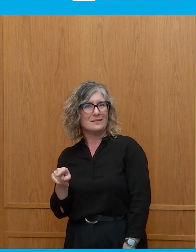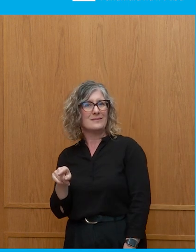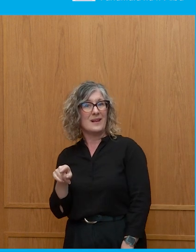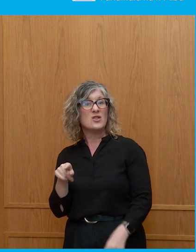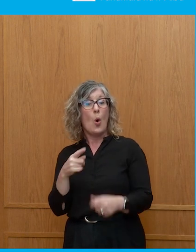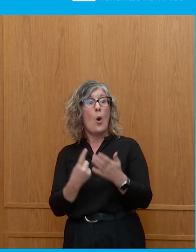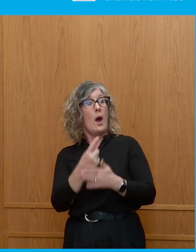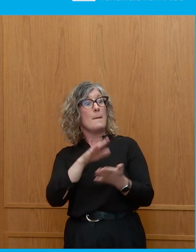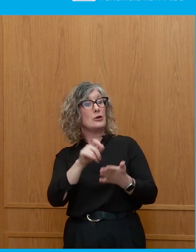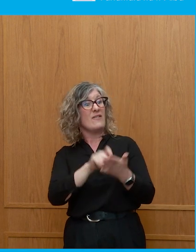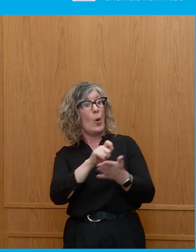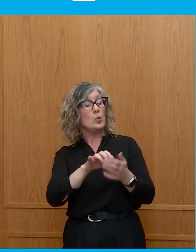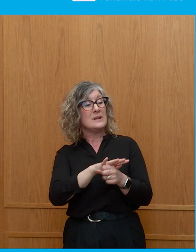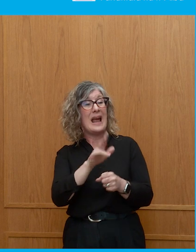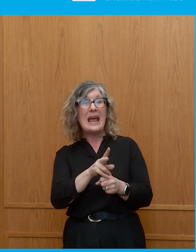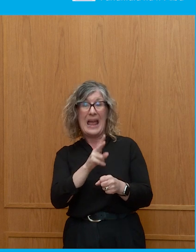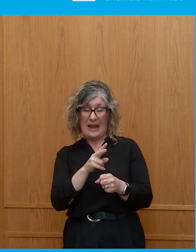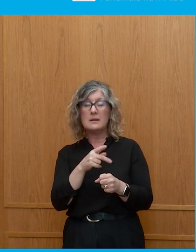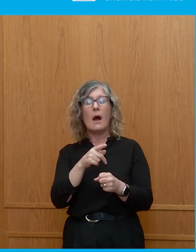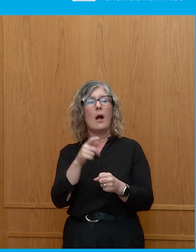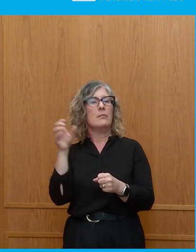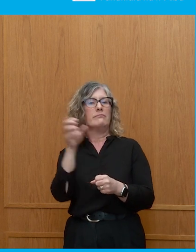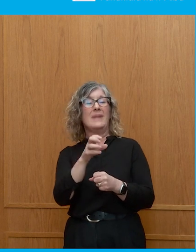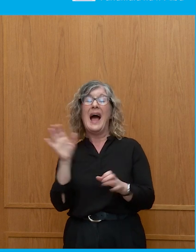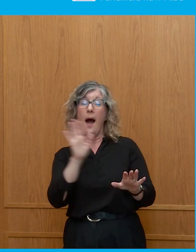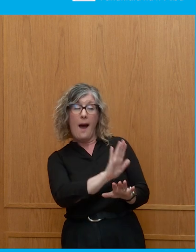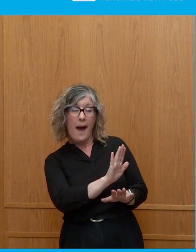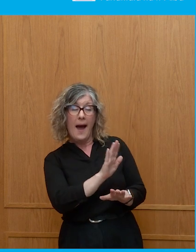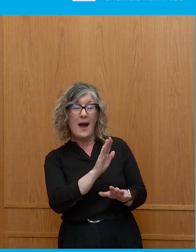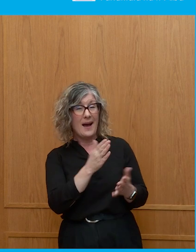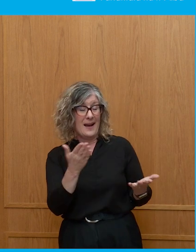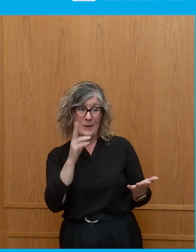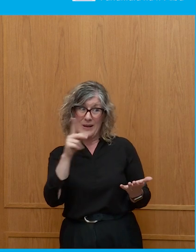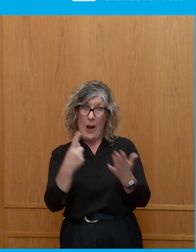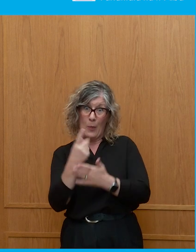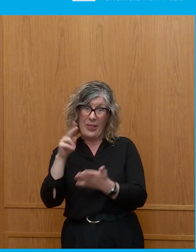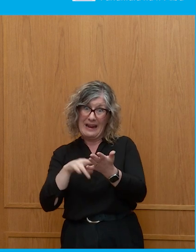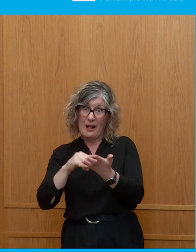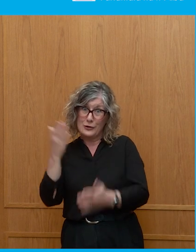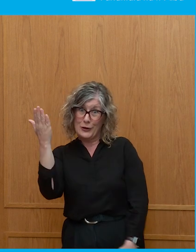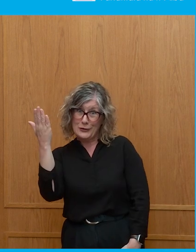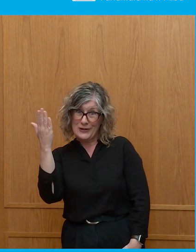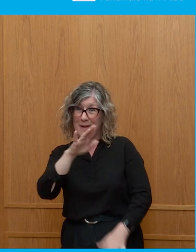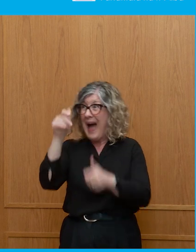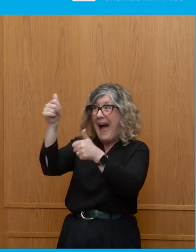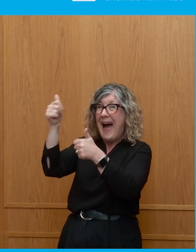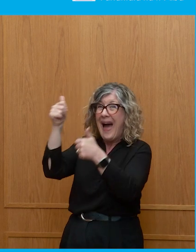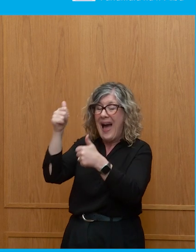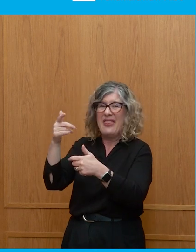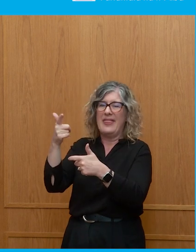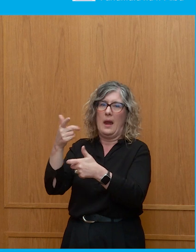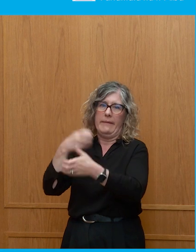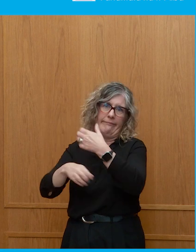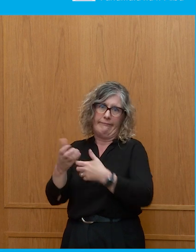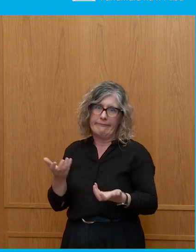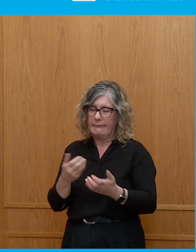you know, kind of through the individual. You can reap what you sow as well. Nicola. I was just thinking that exactly, because, I mean, in